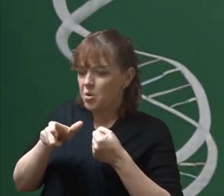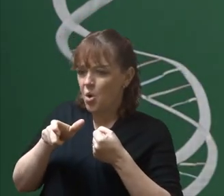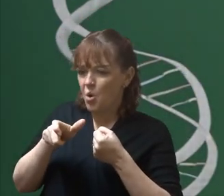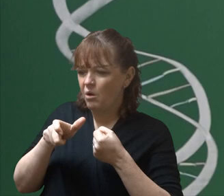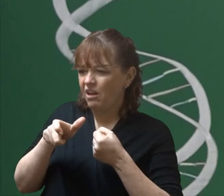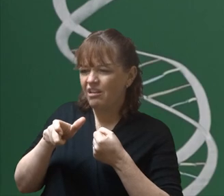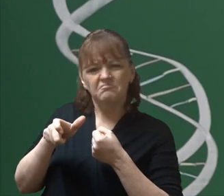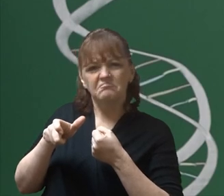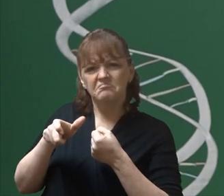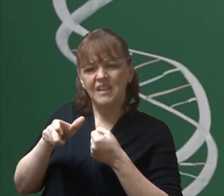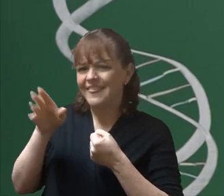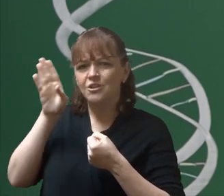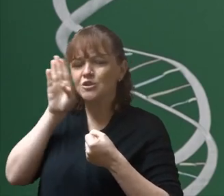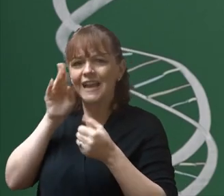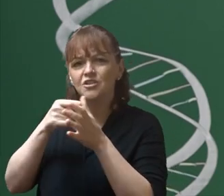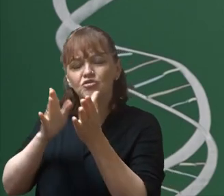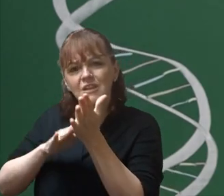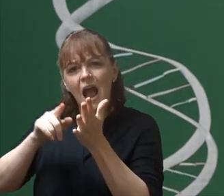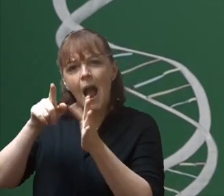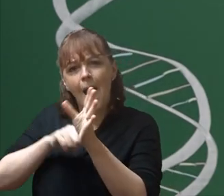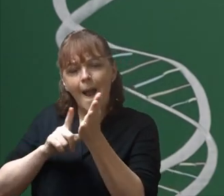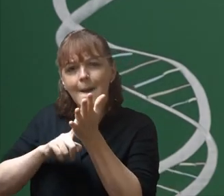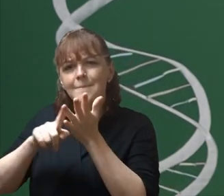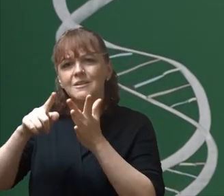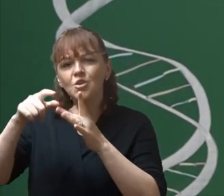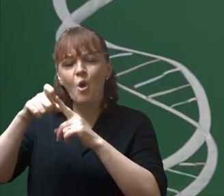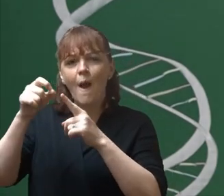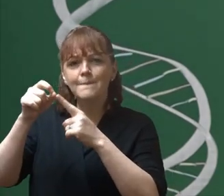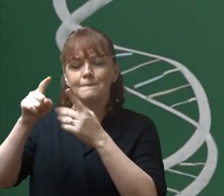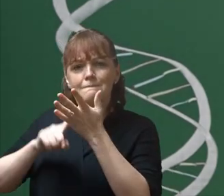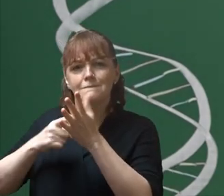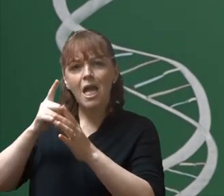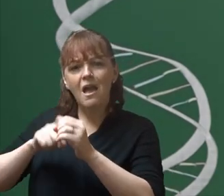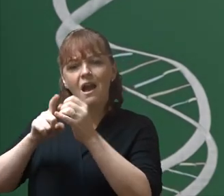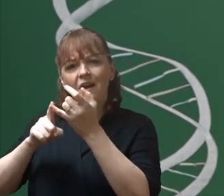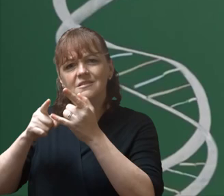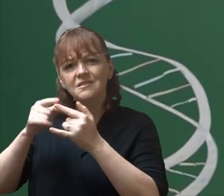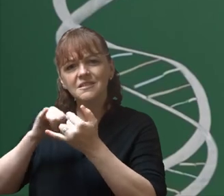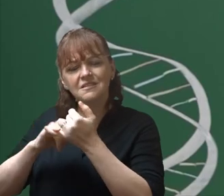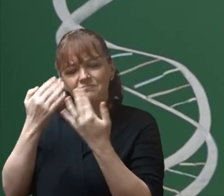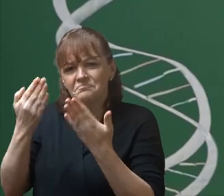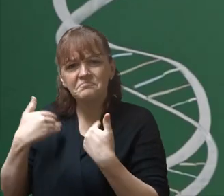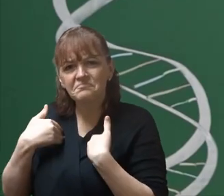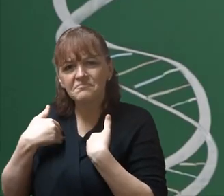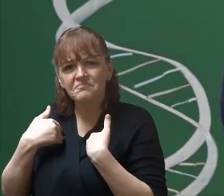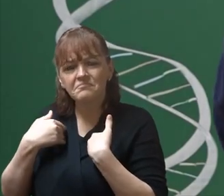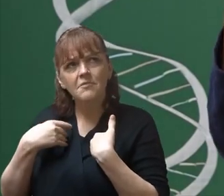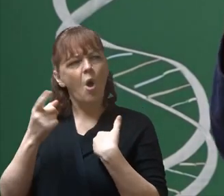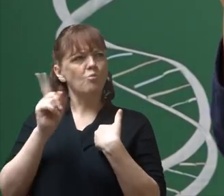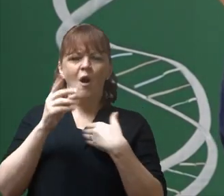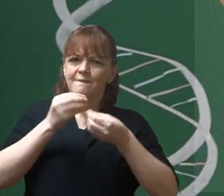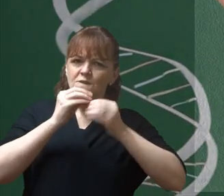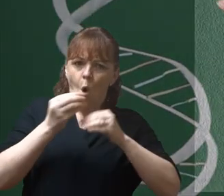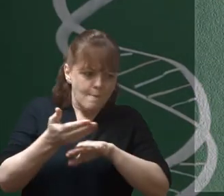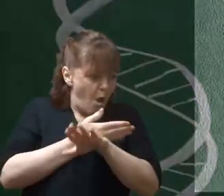And what if it forms Very early in life Would you want to test for it Say just five